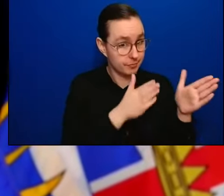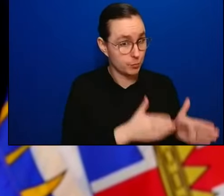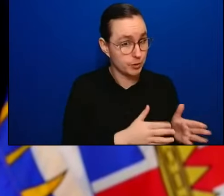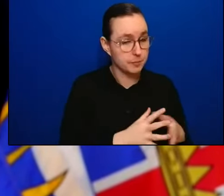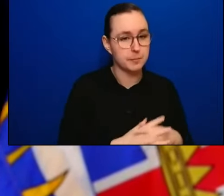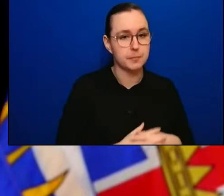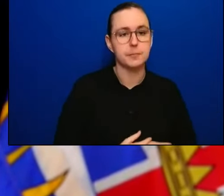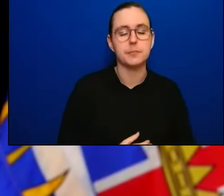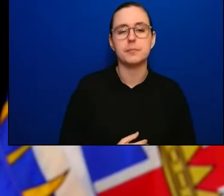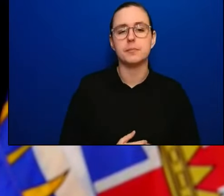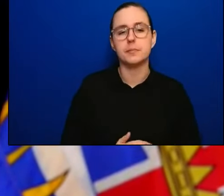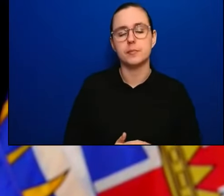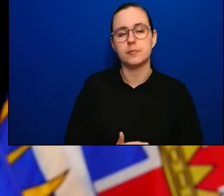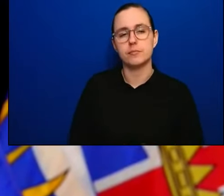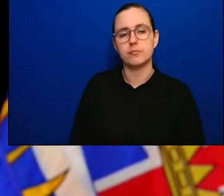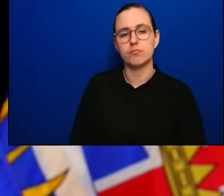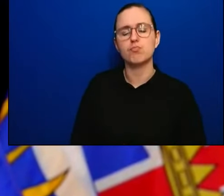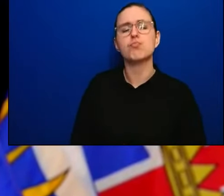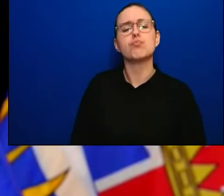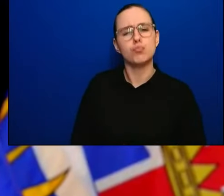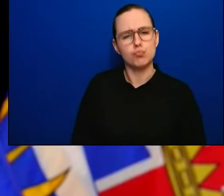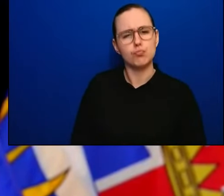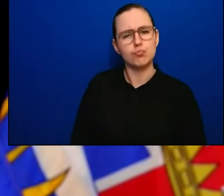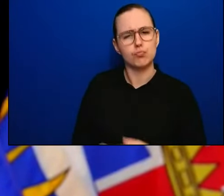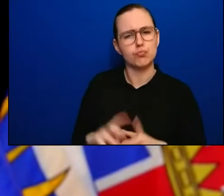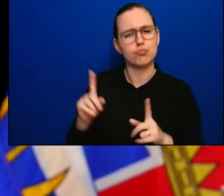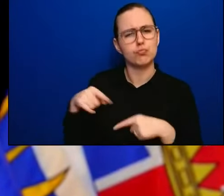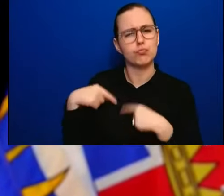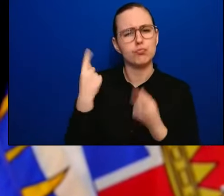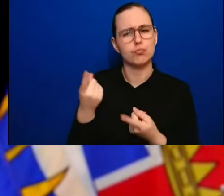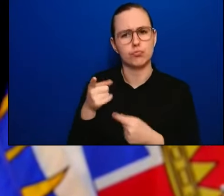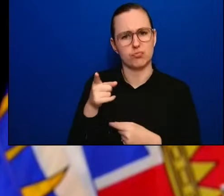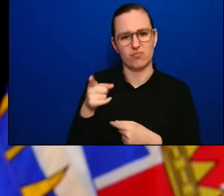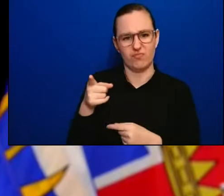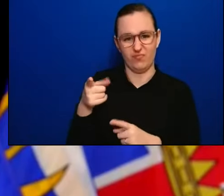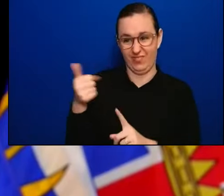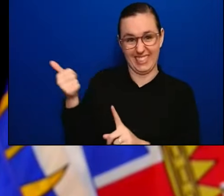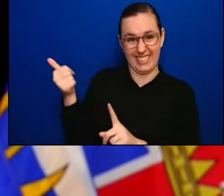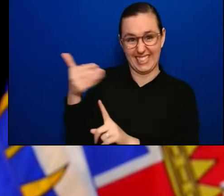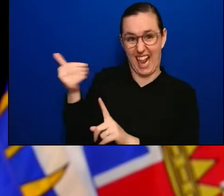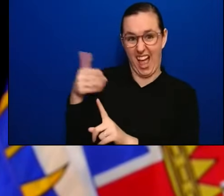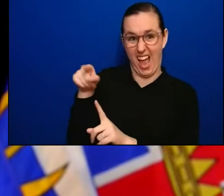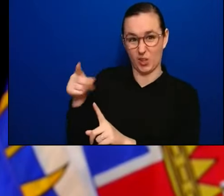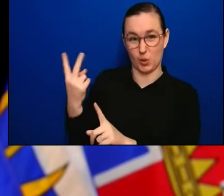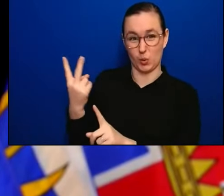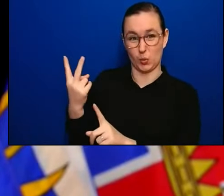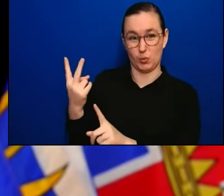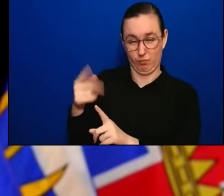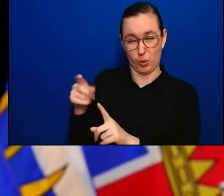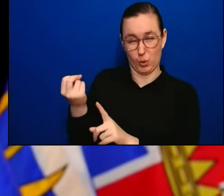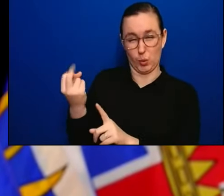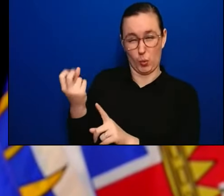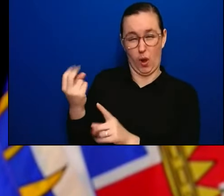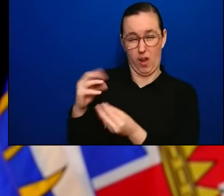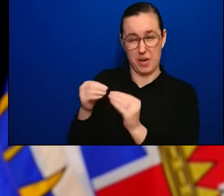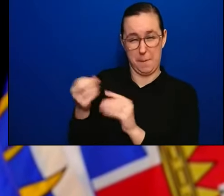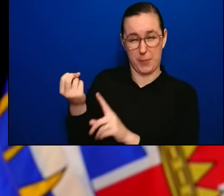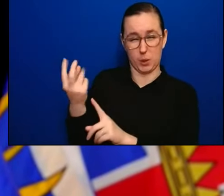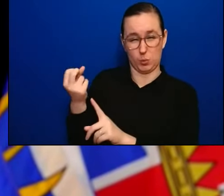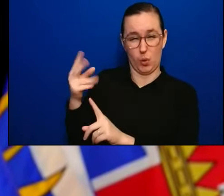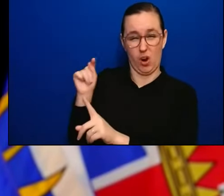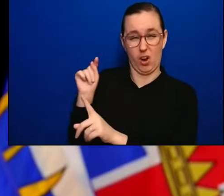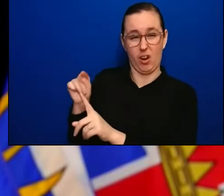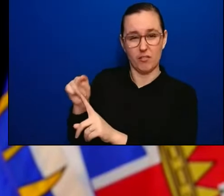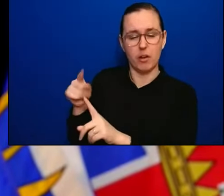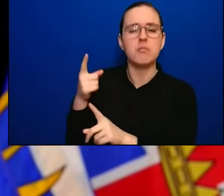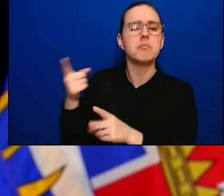Hi. I've listened to you talk about slide 12 twice in a technical briefing and publicly. I apologize